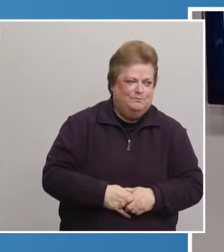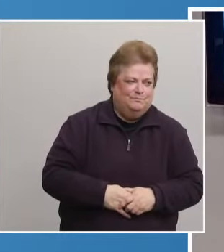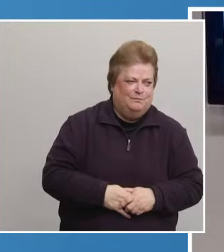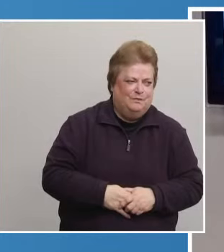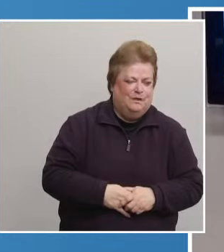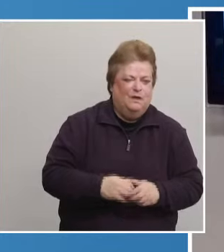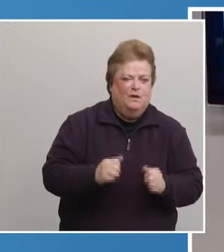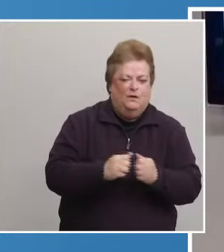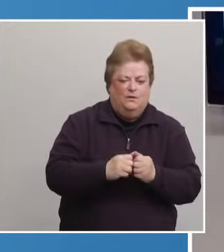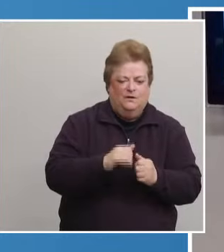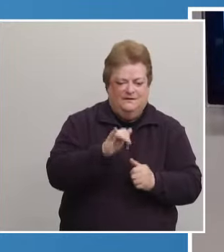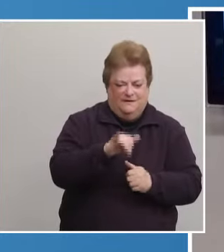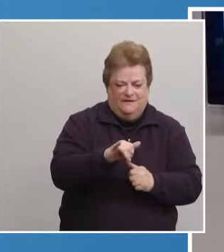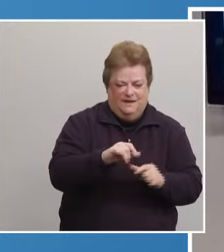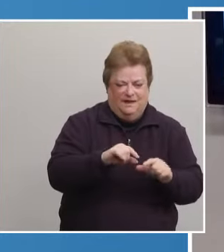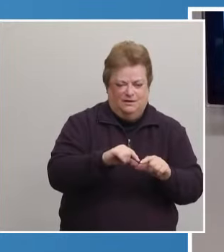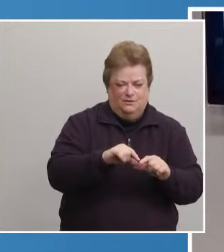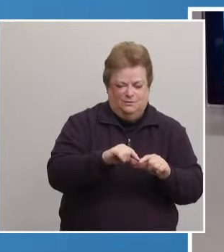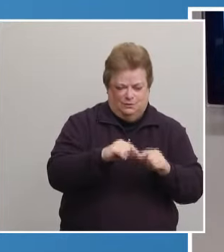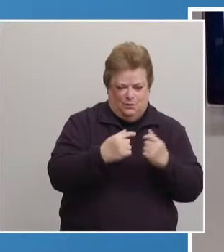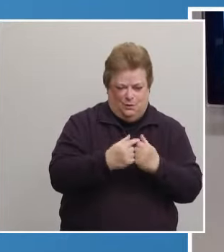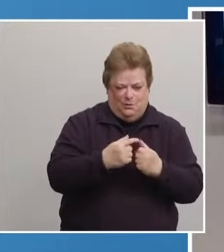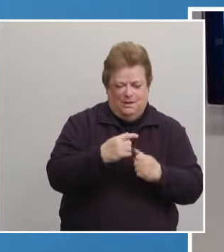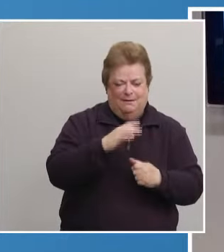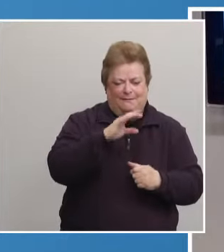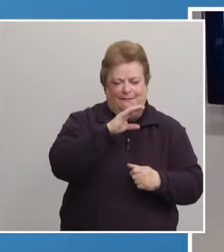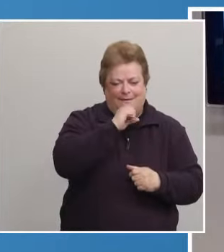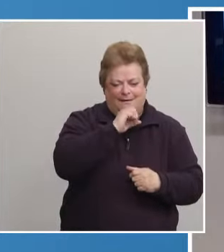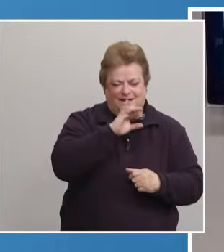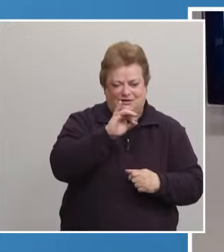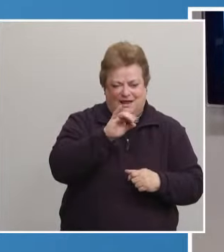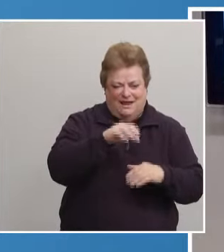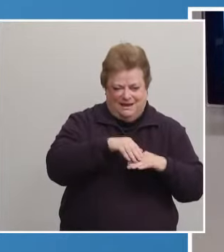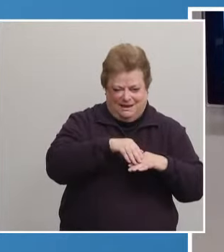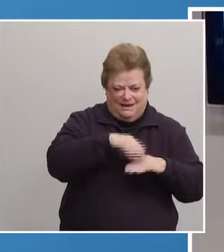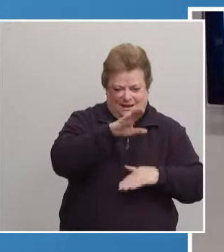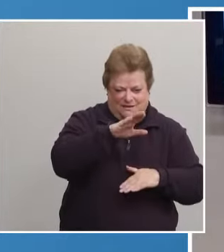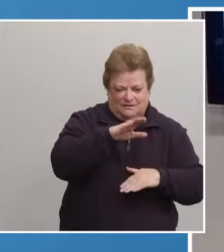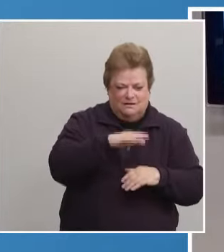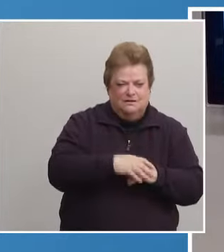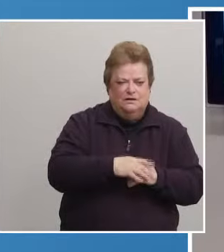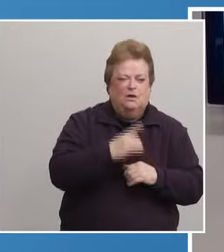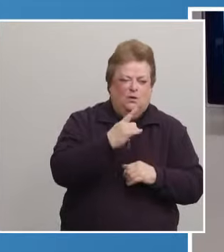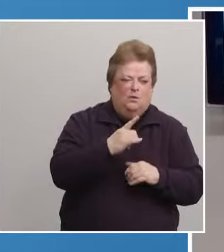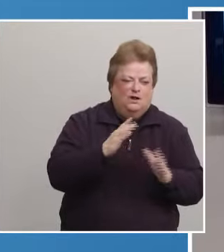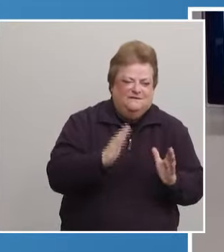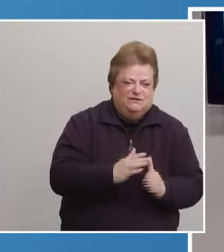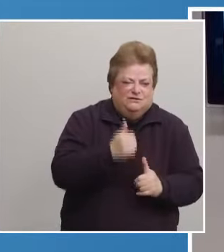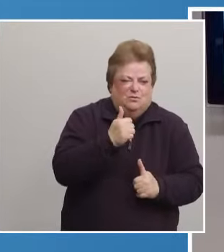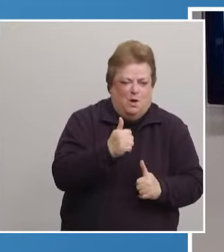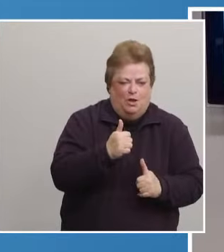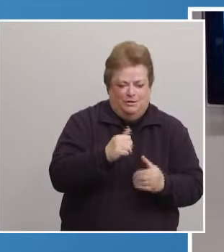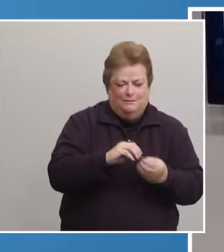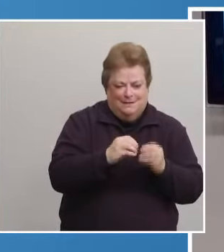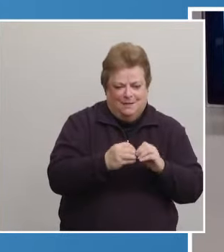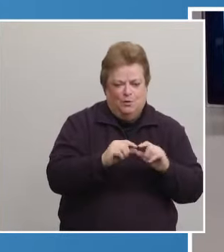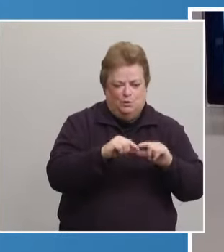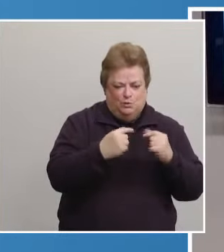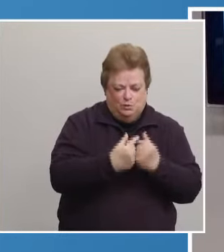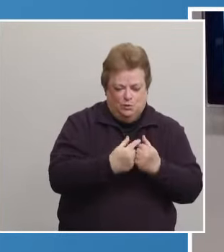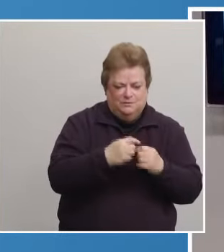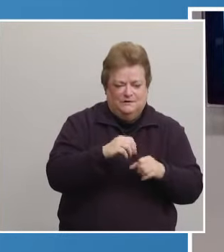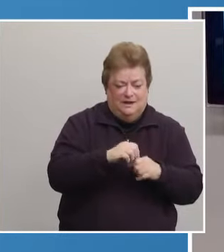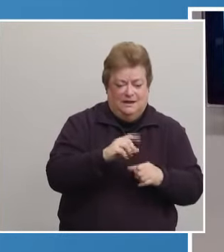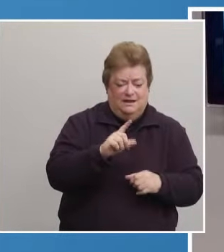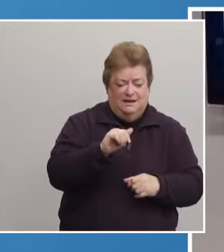group that's currently targeted, the 85, 80-year-old and up, one of the smaller population groups in Lancaster County, you know,